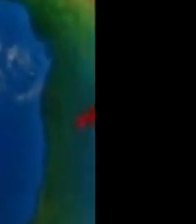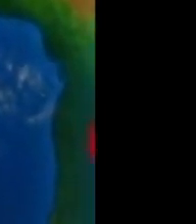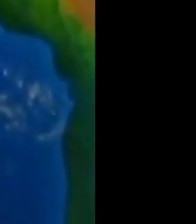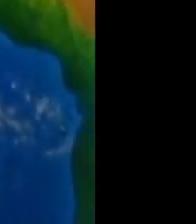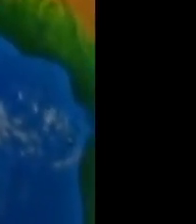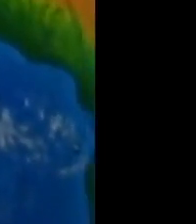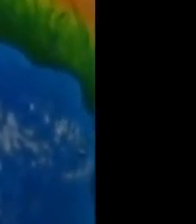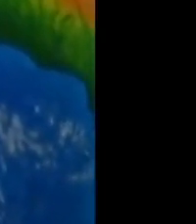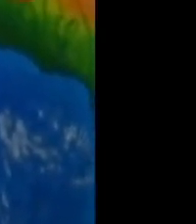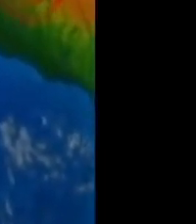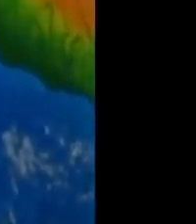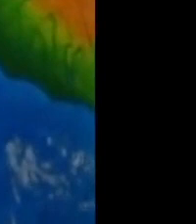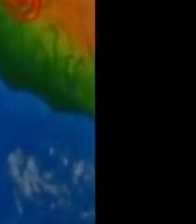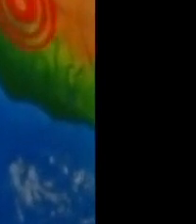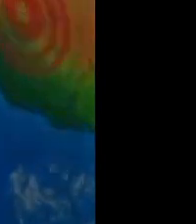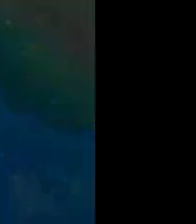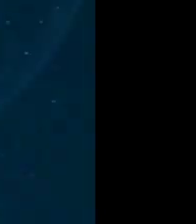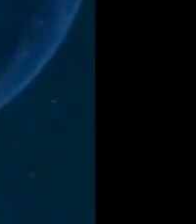Music